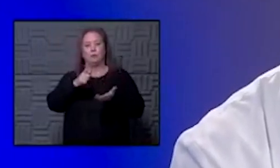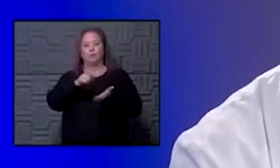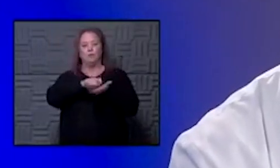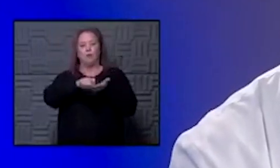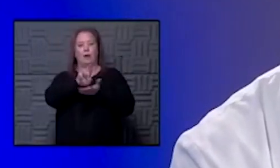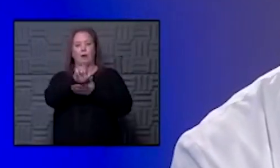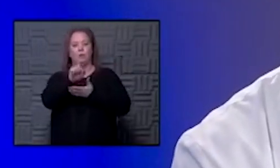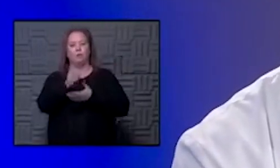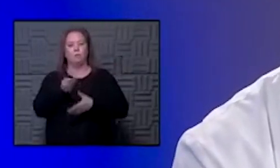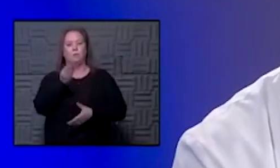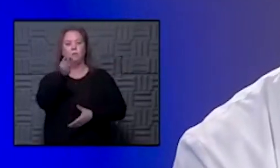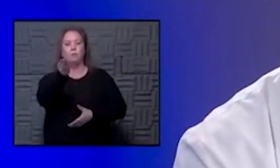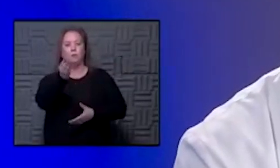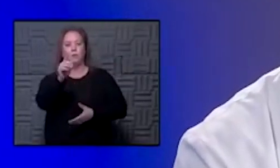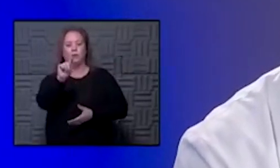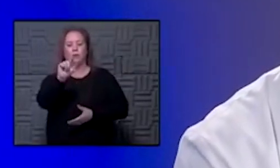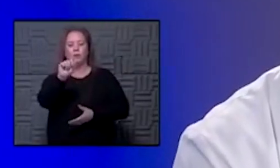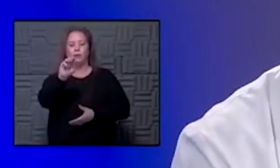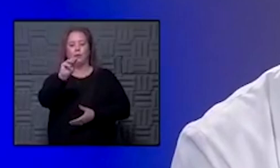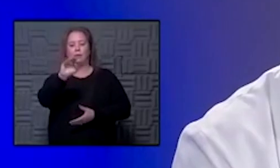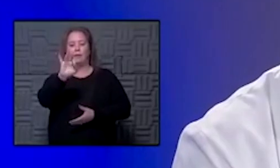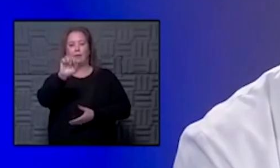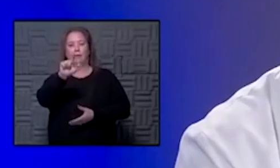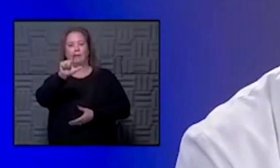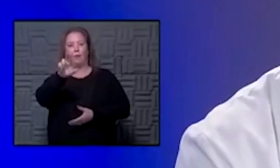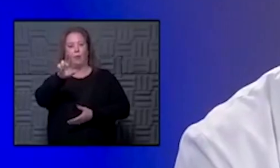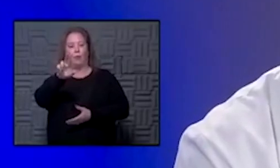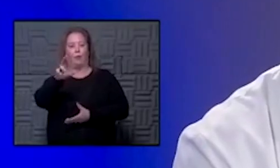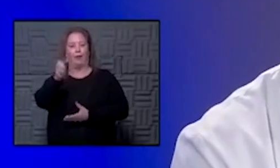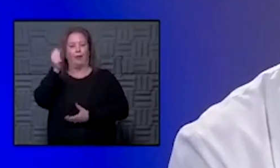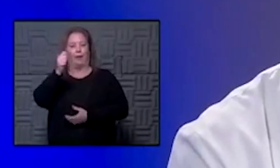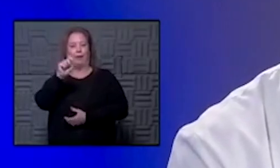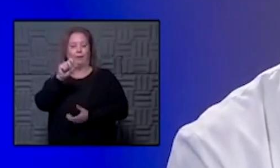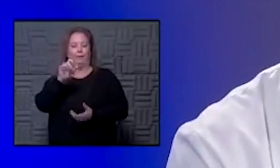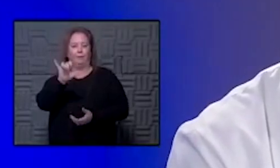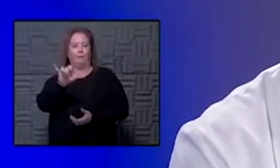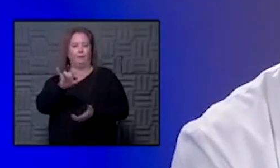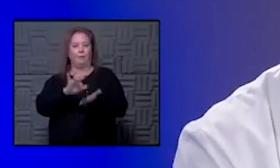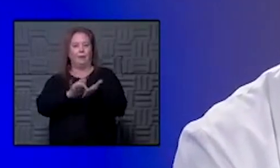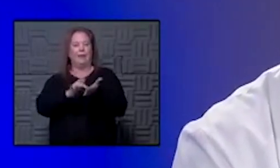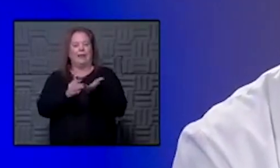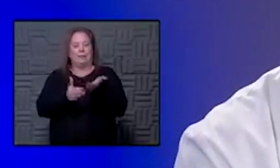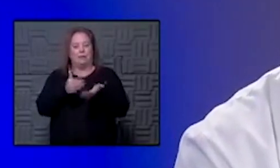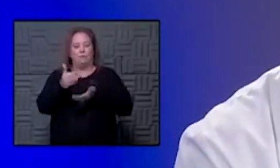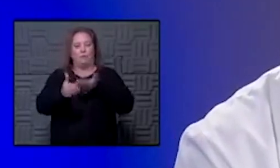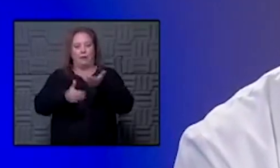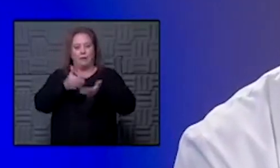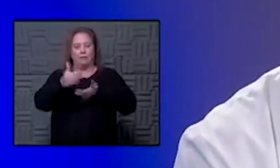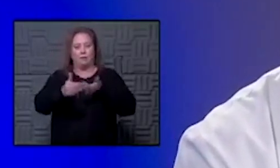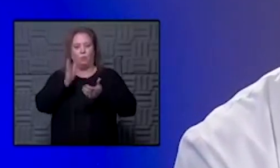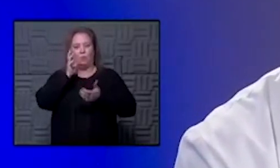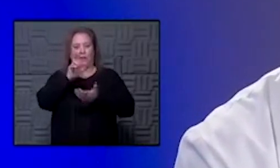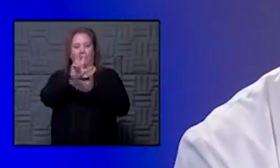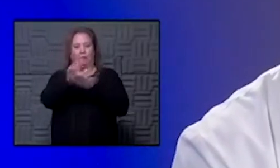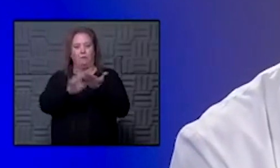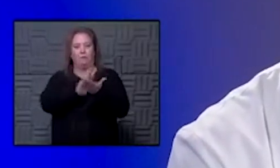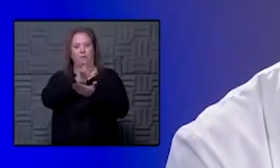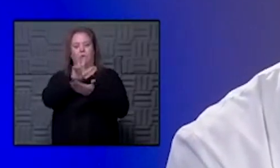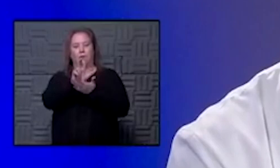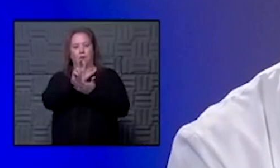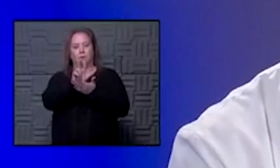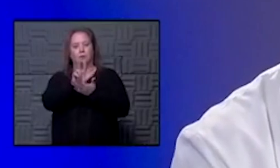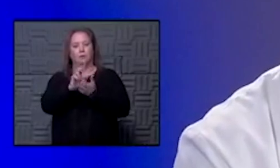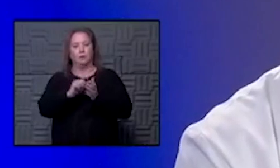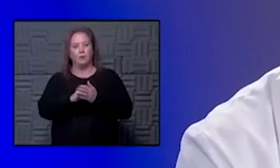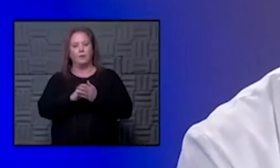prescription for um tamiflu and going down to the pharmacy and picking up it's a it's a process that takes probably about three hours when